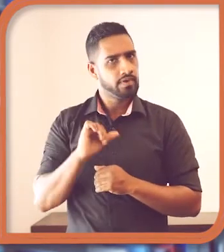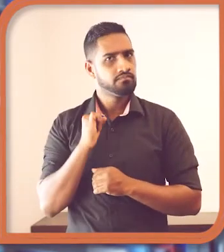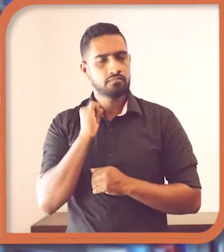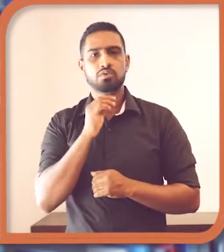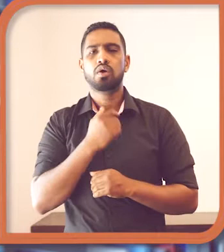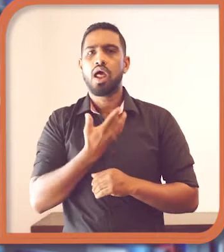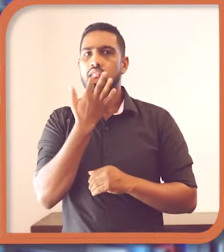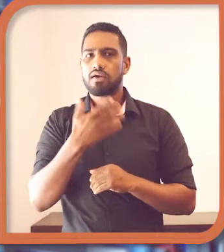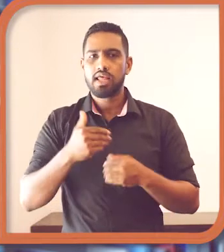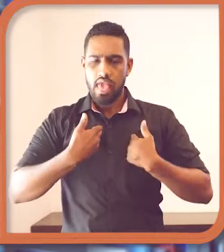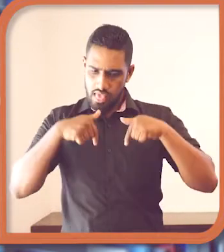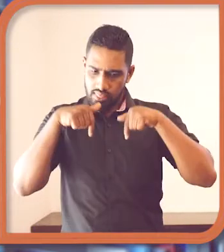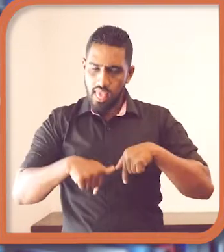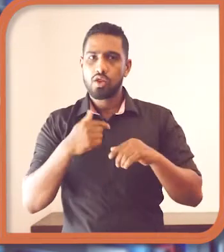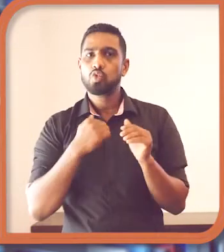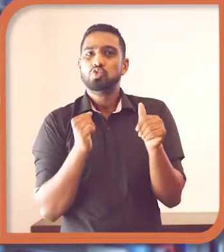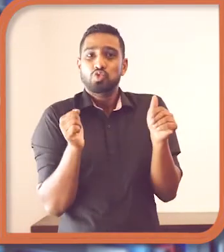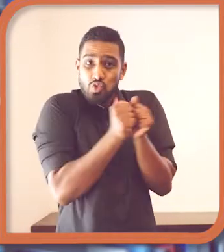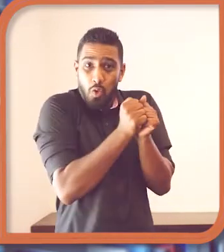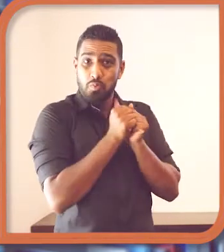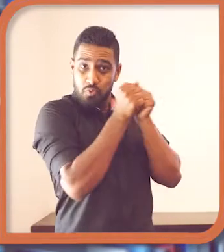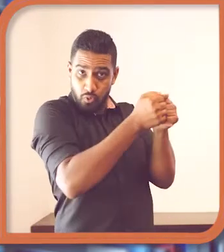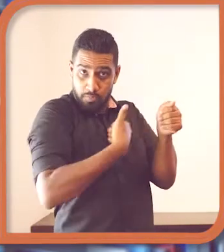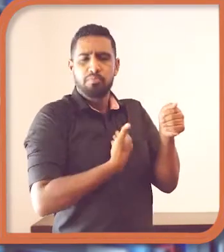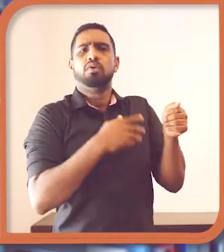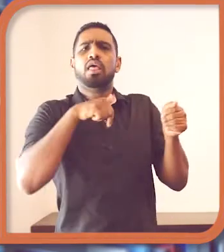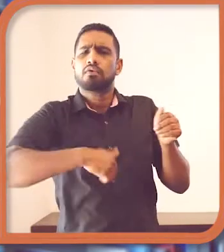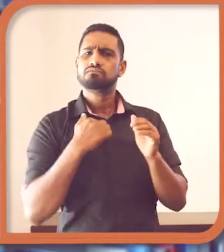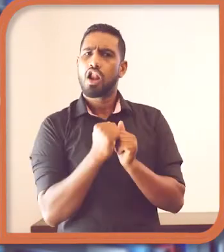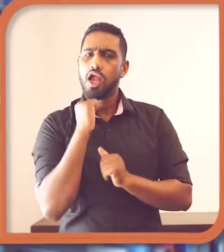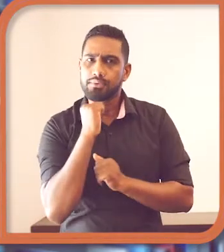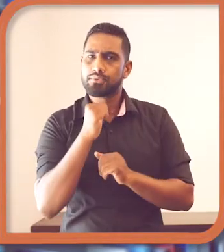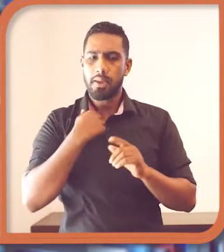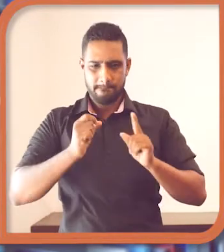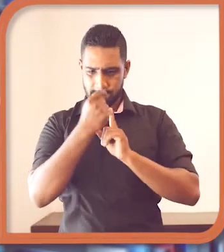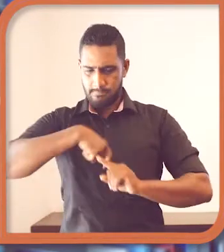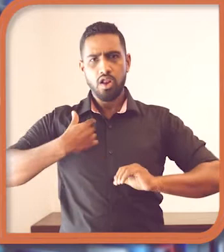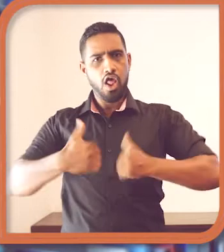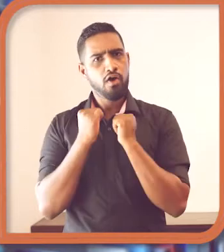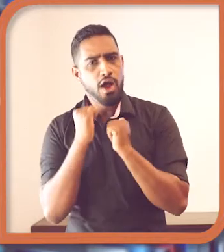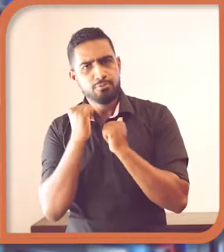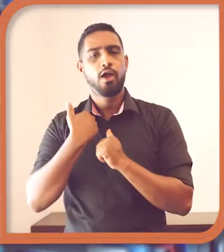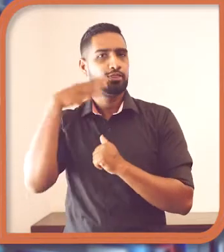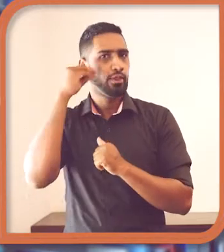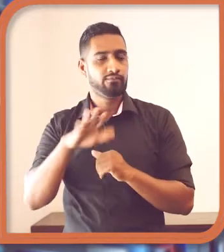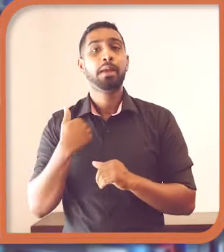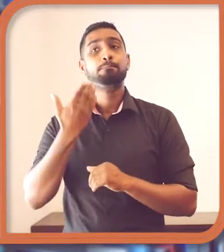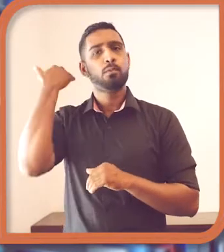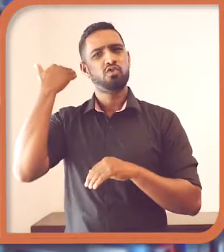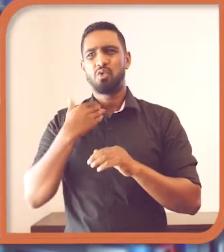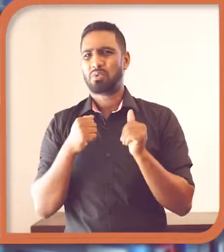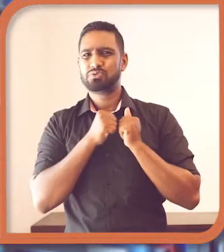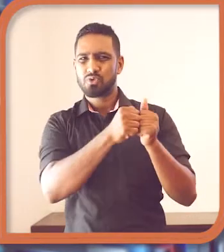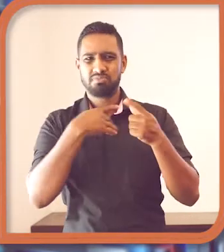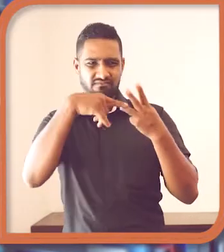of an opportunity to realize where I am in my professional life and as well as personal life. So I